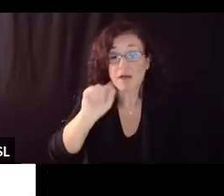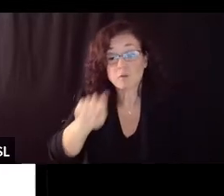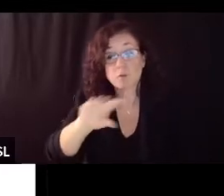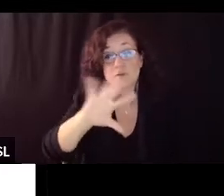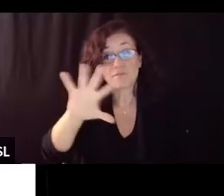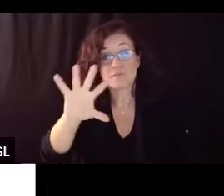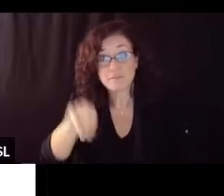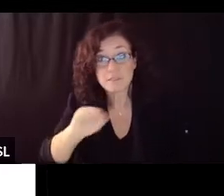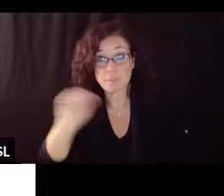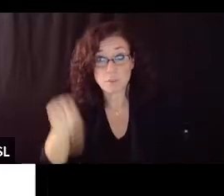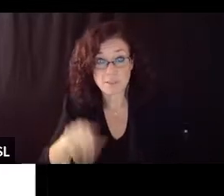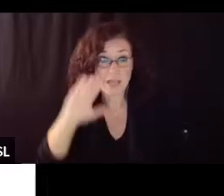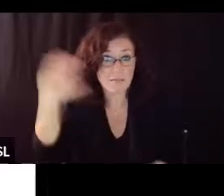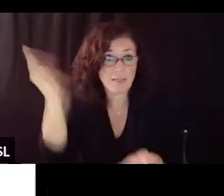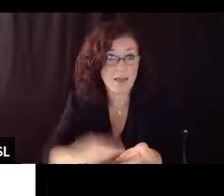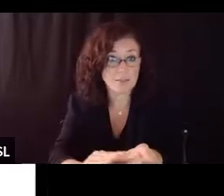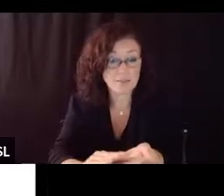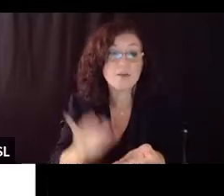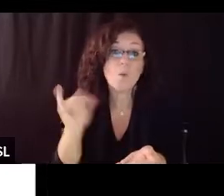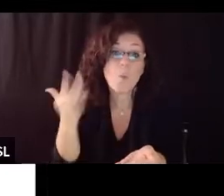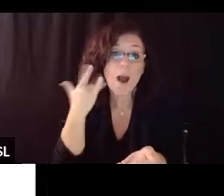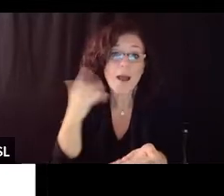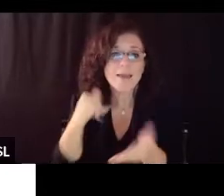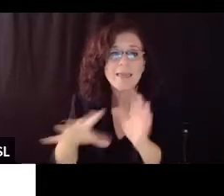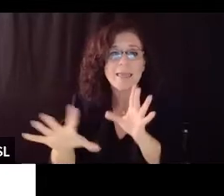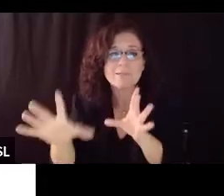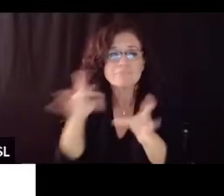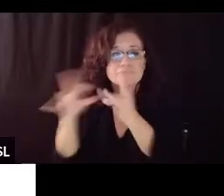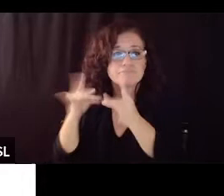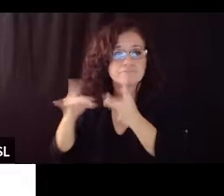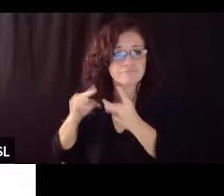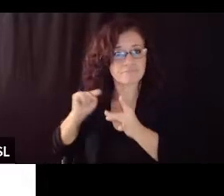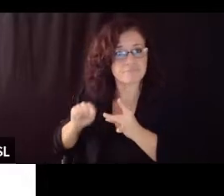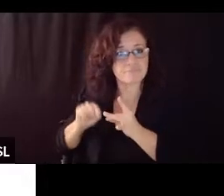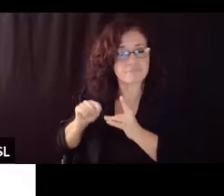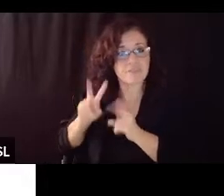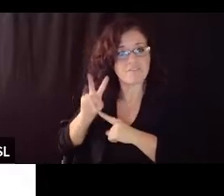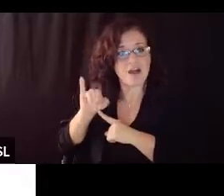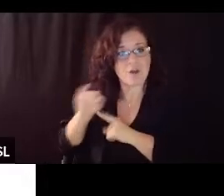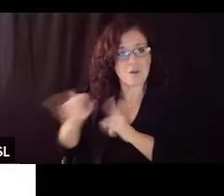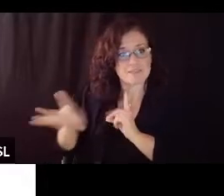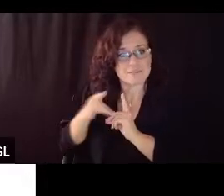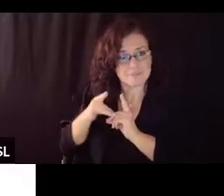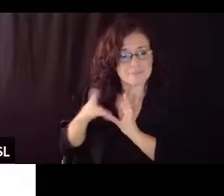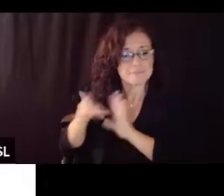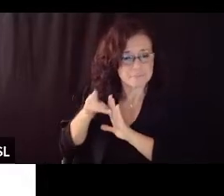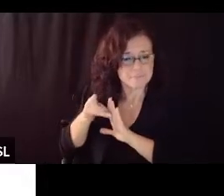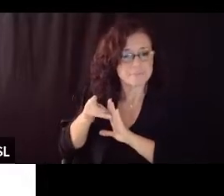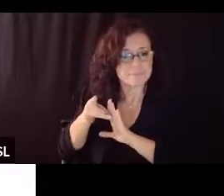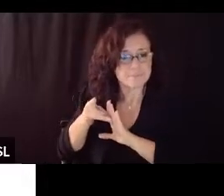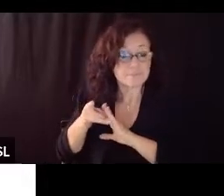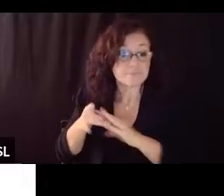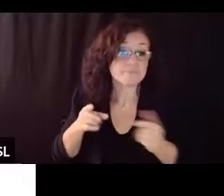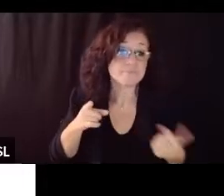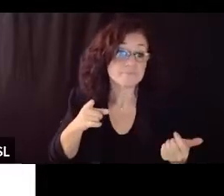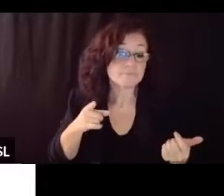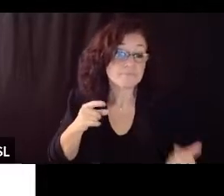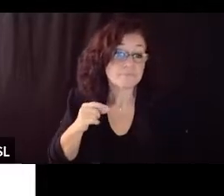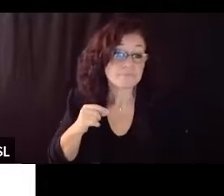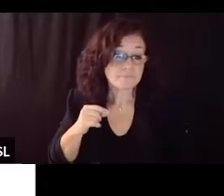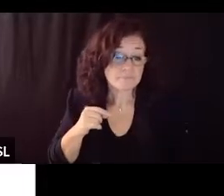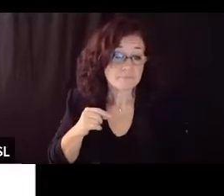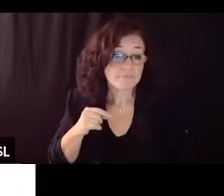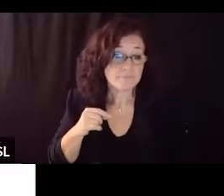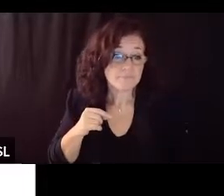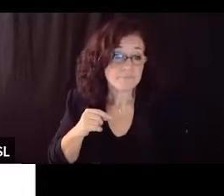out the particulates um in the air it's not as good as having an aca that's high on its own it can really help boost your ach if you want to think of it